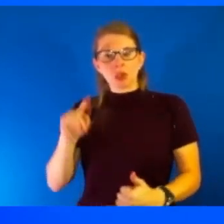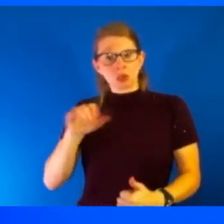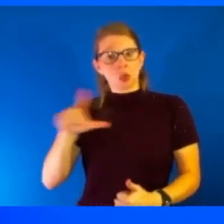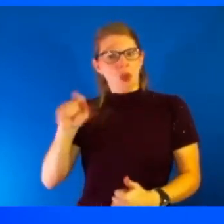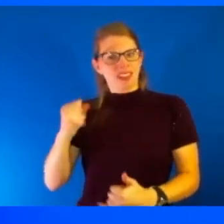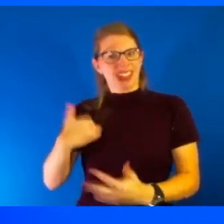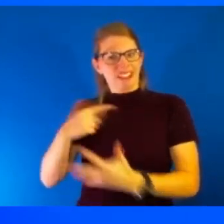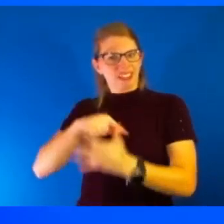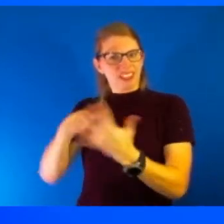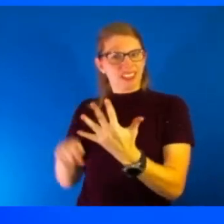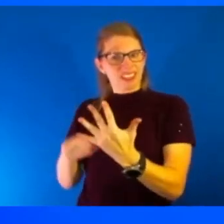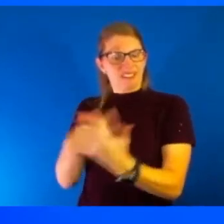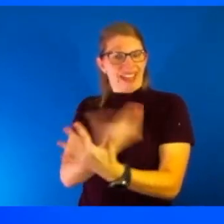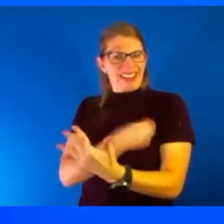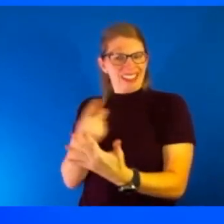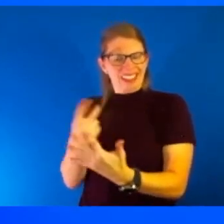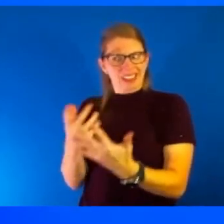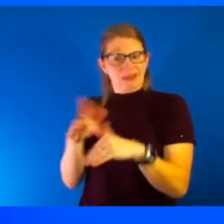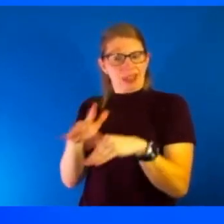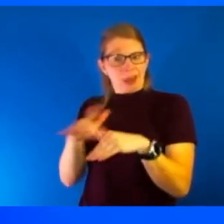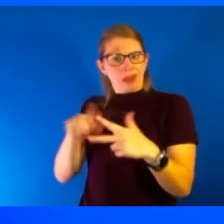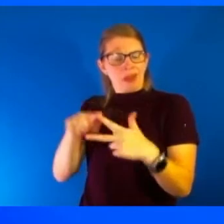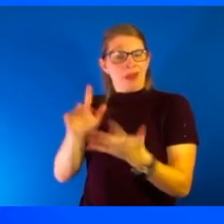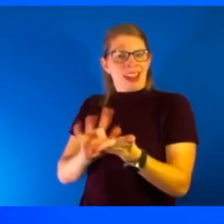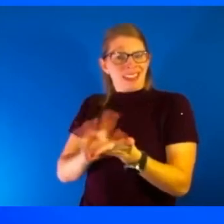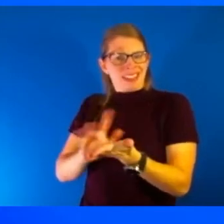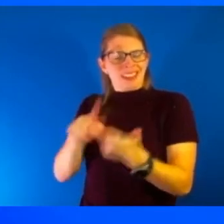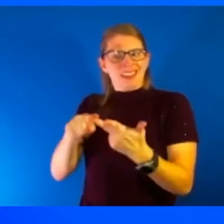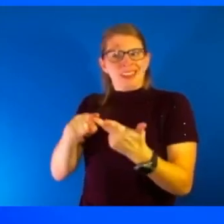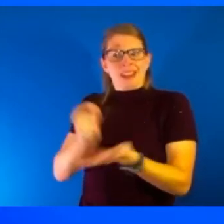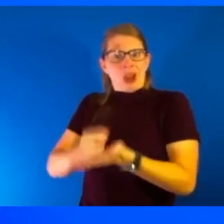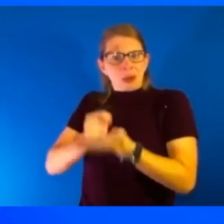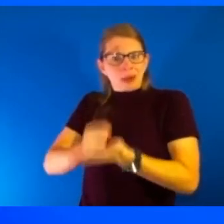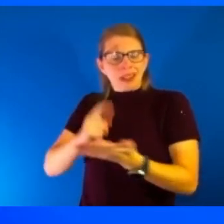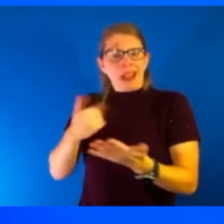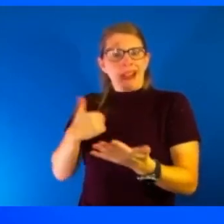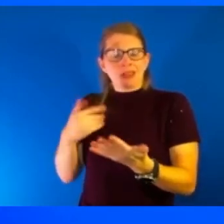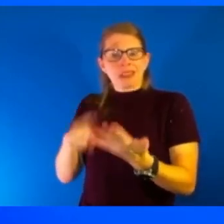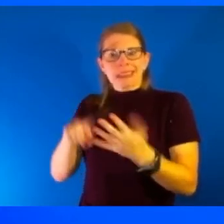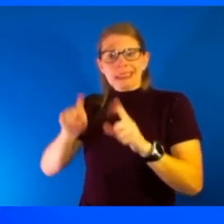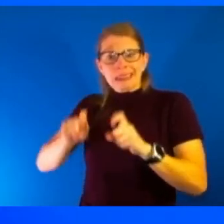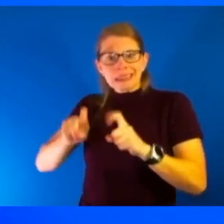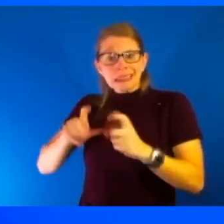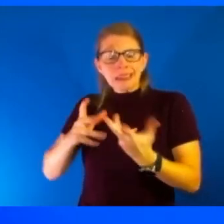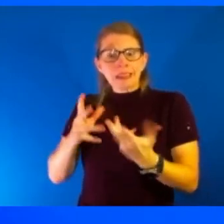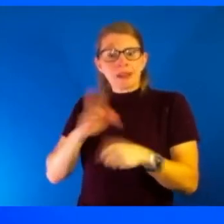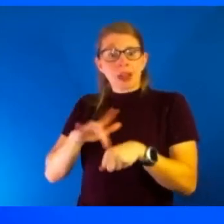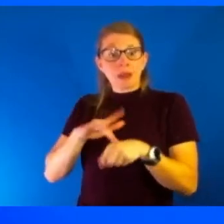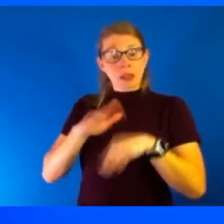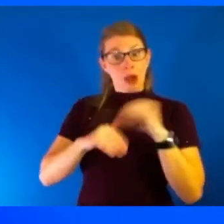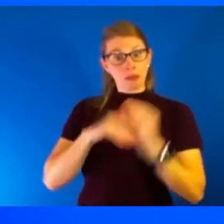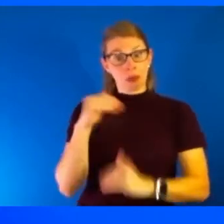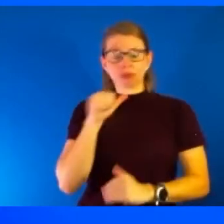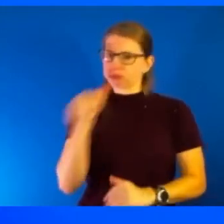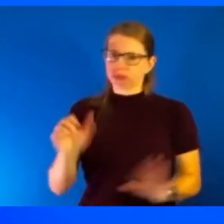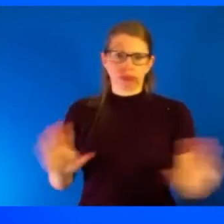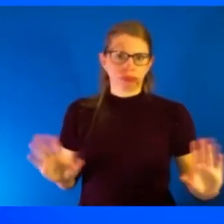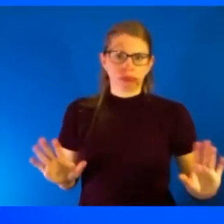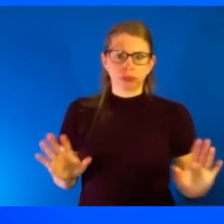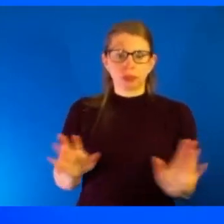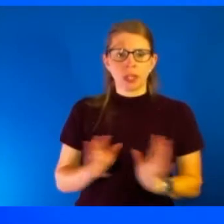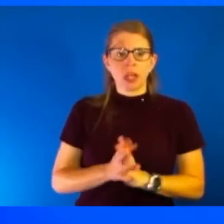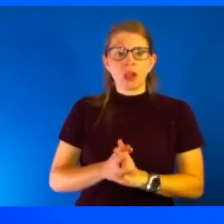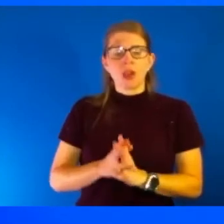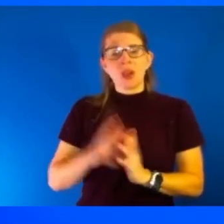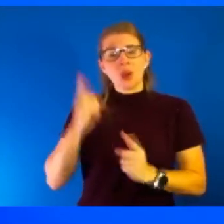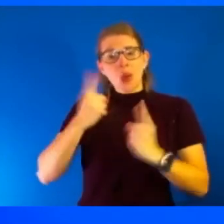We've had the vaccines, the therapeutics, the testing that we need. Now we're not comfortable with where we are and we're wondering if we're about to hit a winter surge with